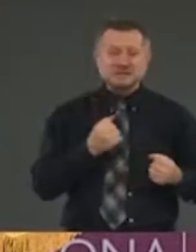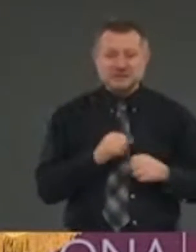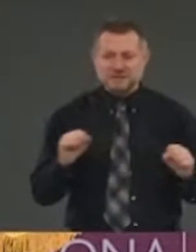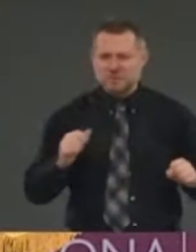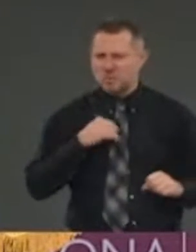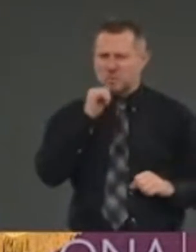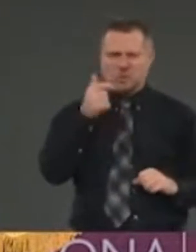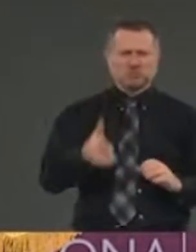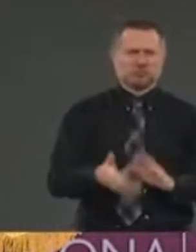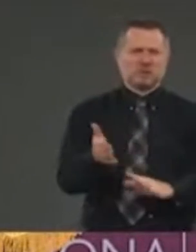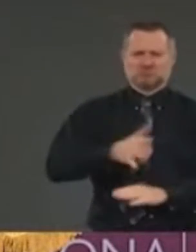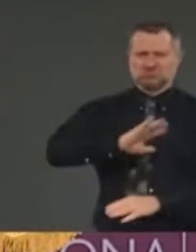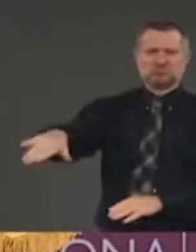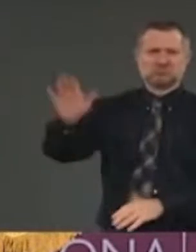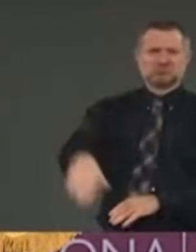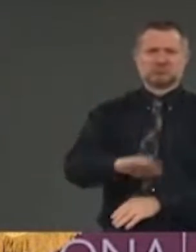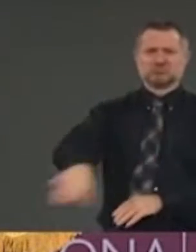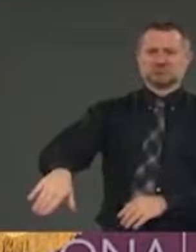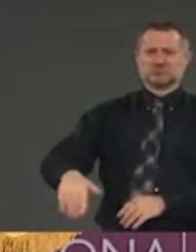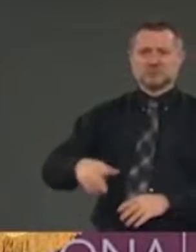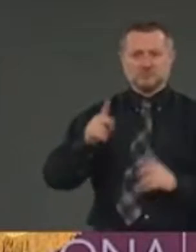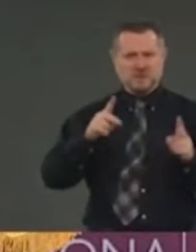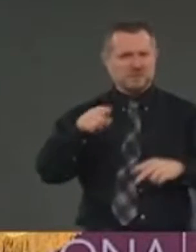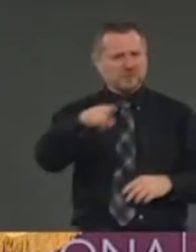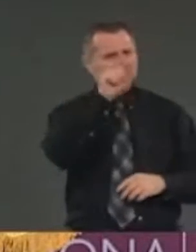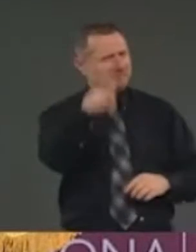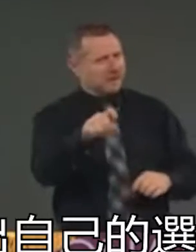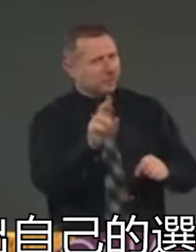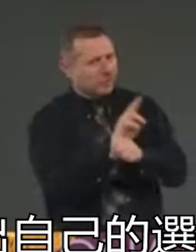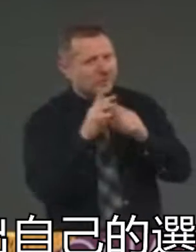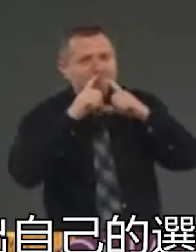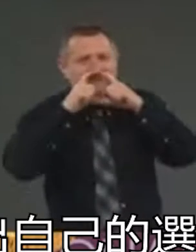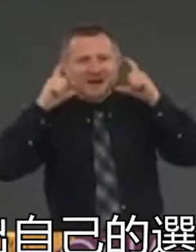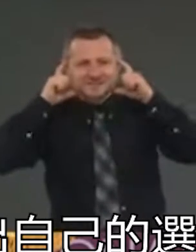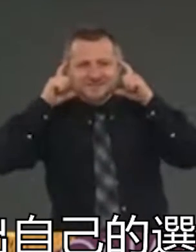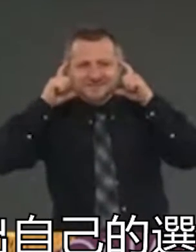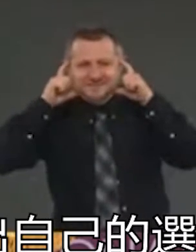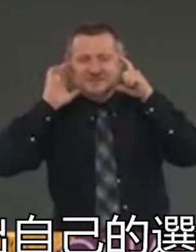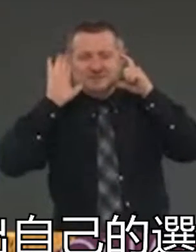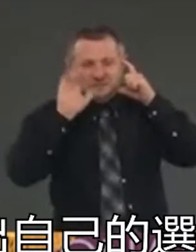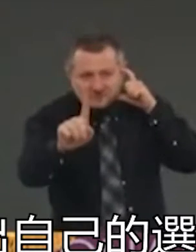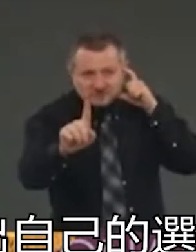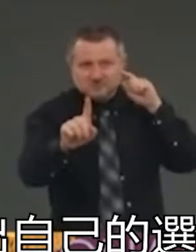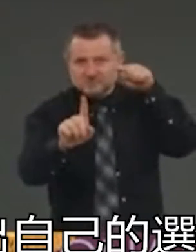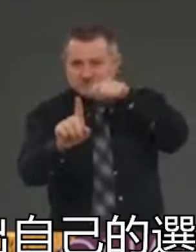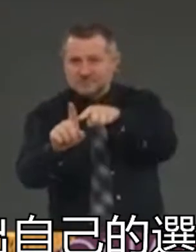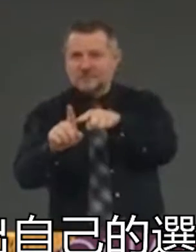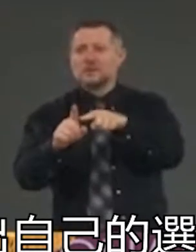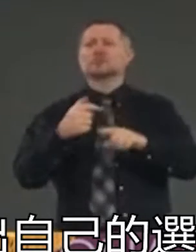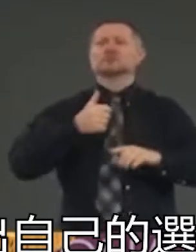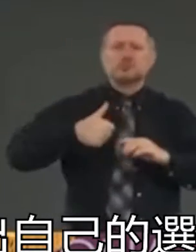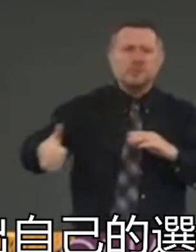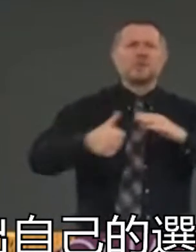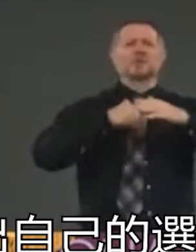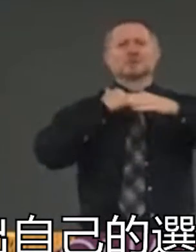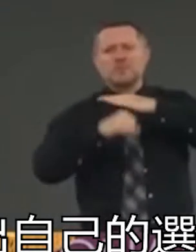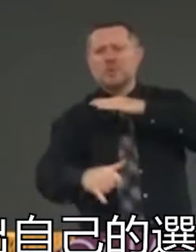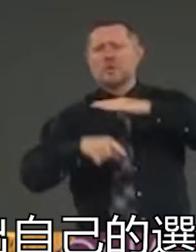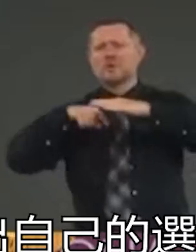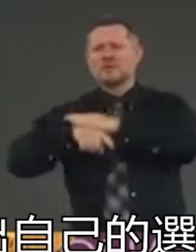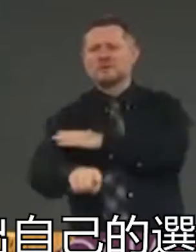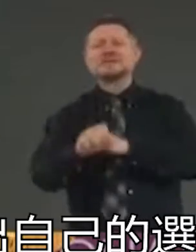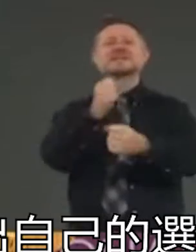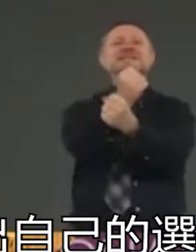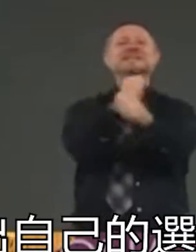to wear masks, but the public transit system will be safe and individuals